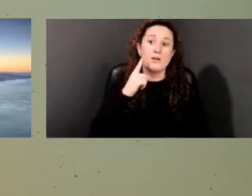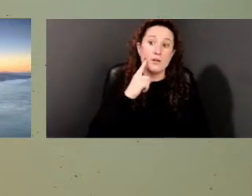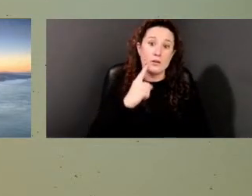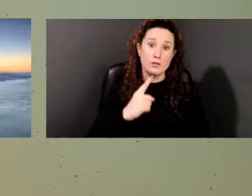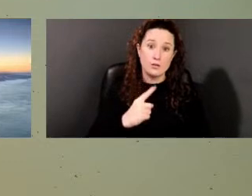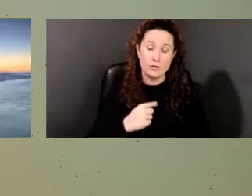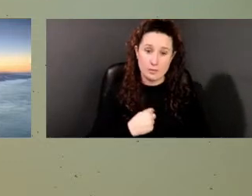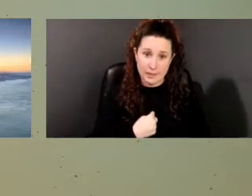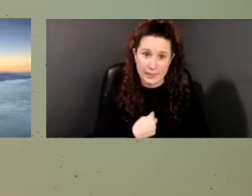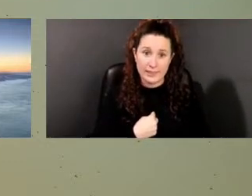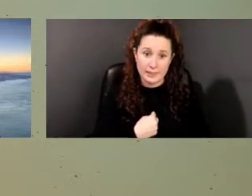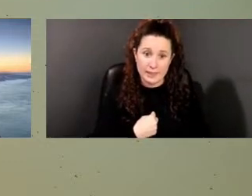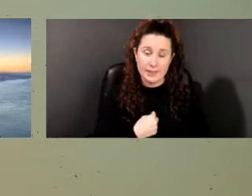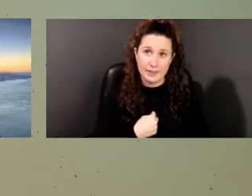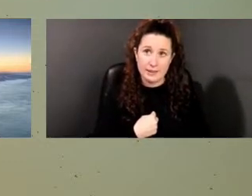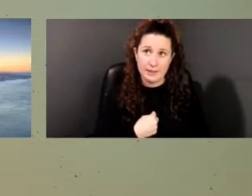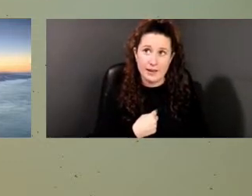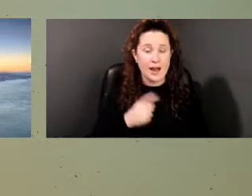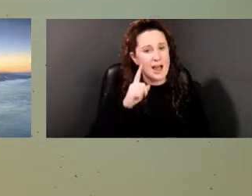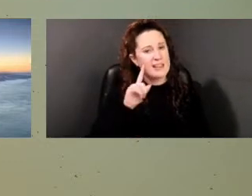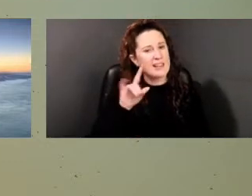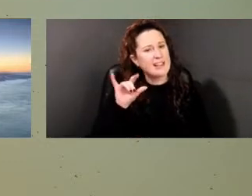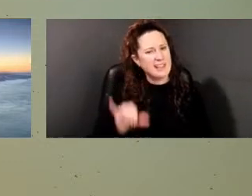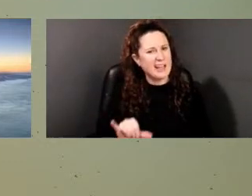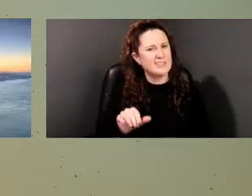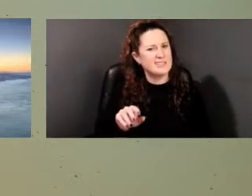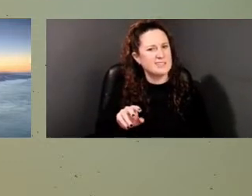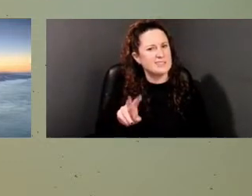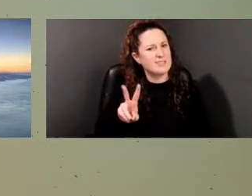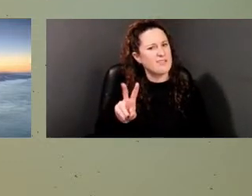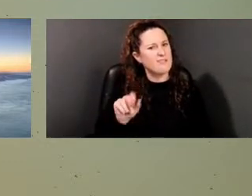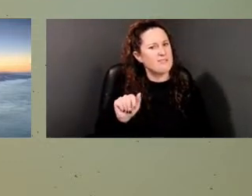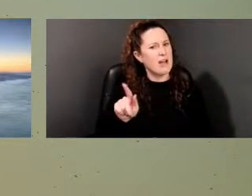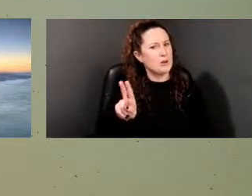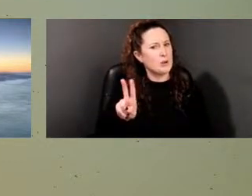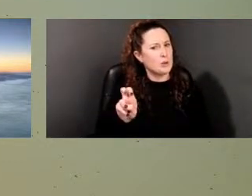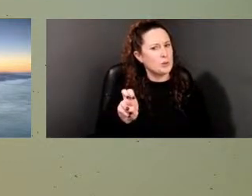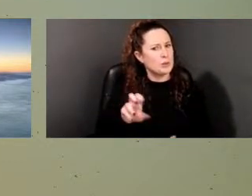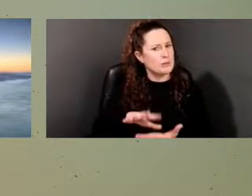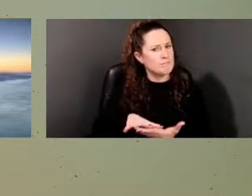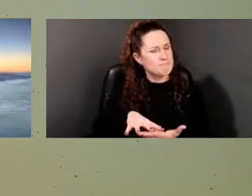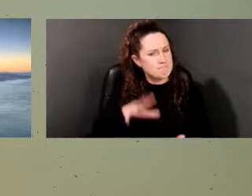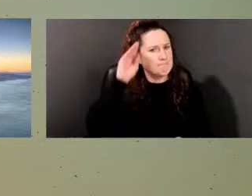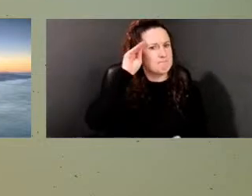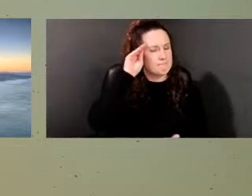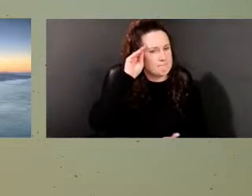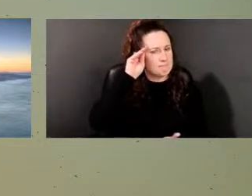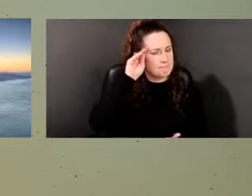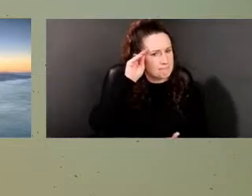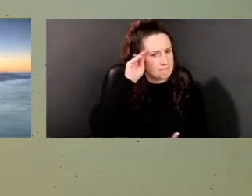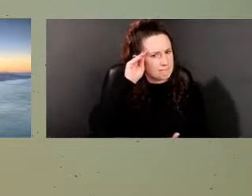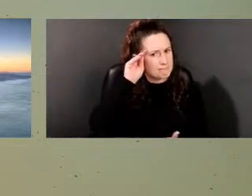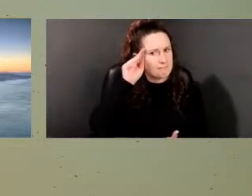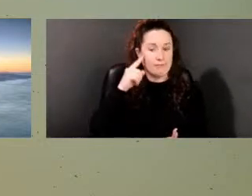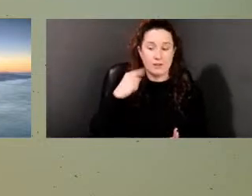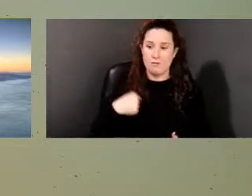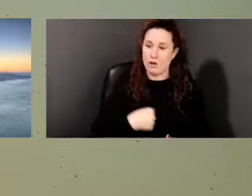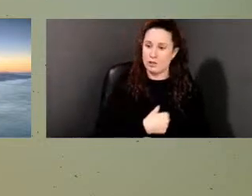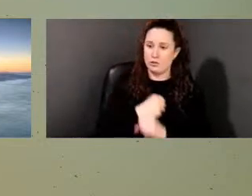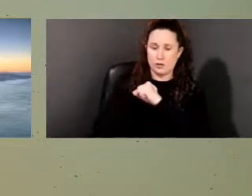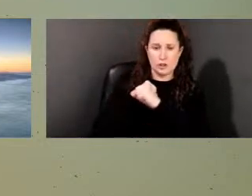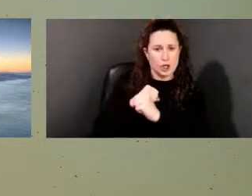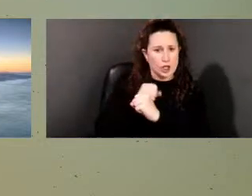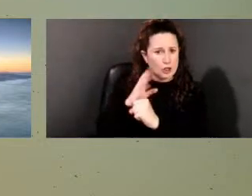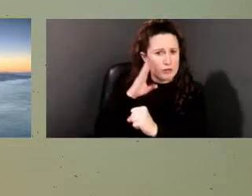the value, right? You know, part of our securing the future is somehow